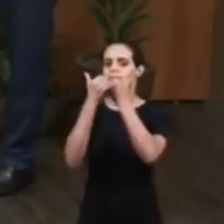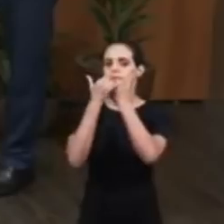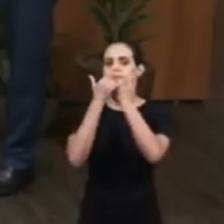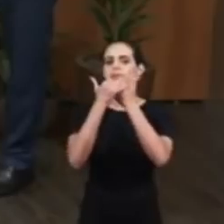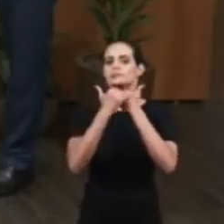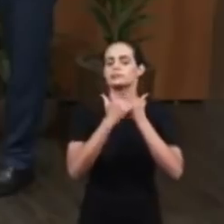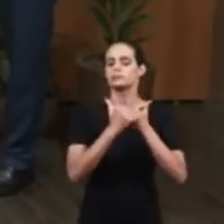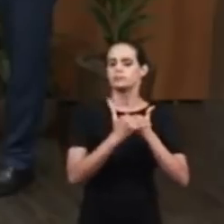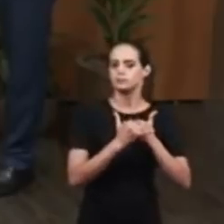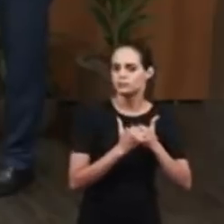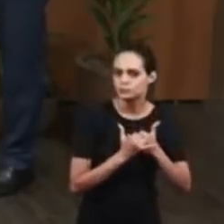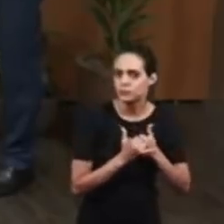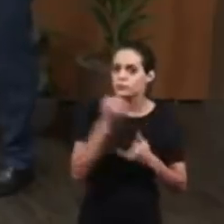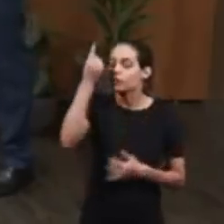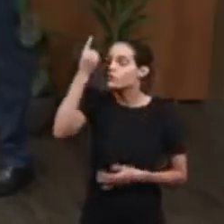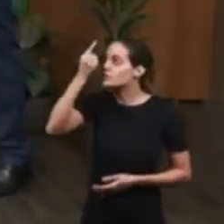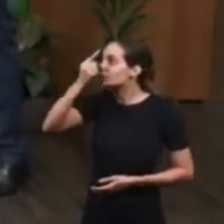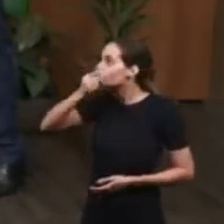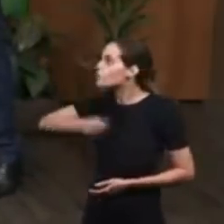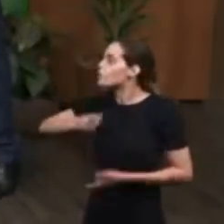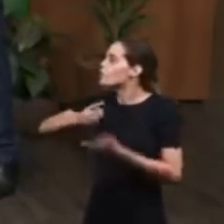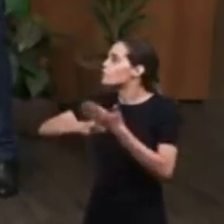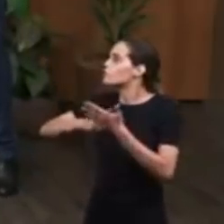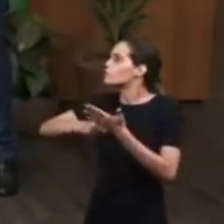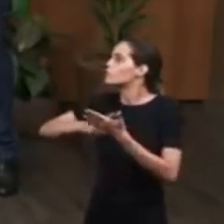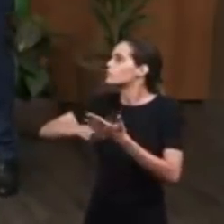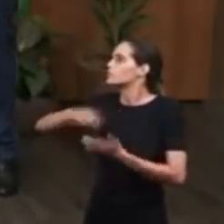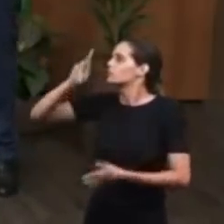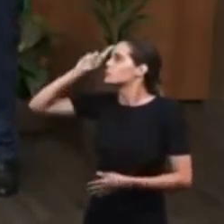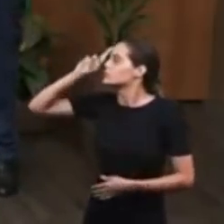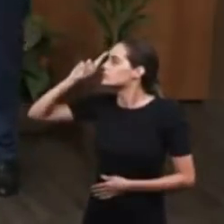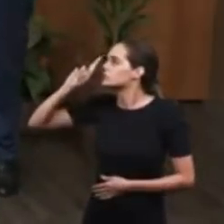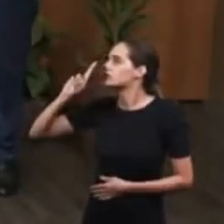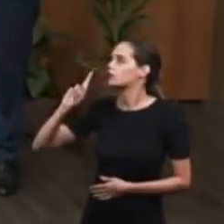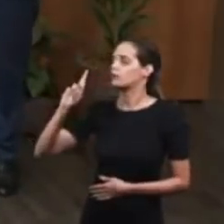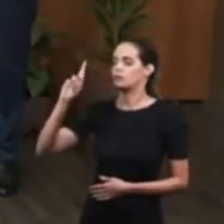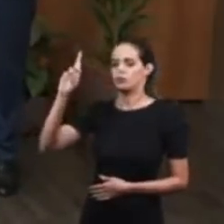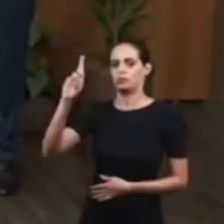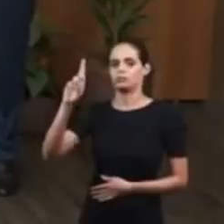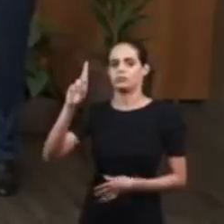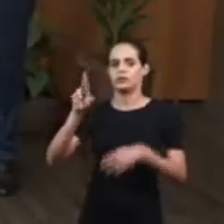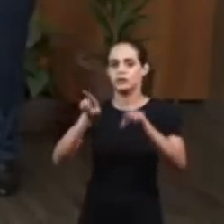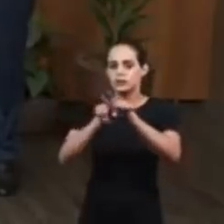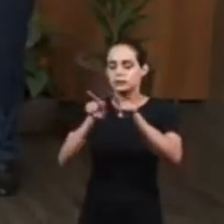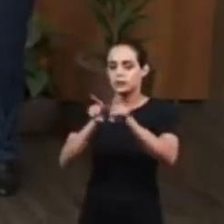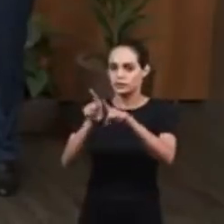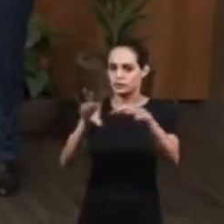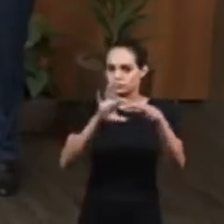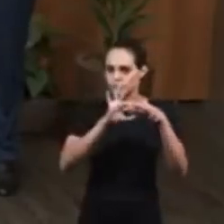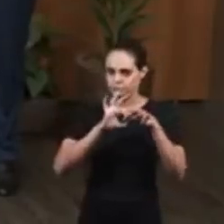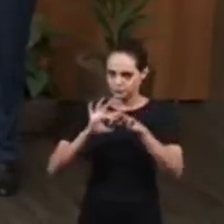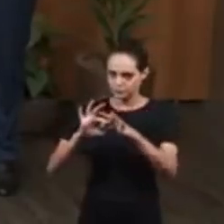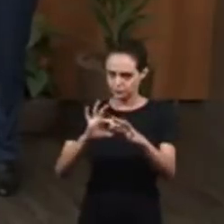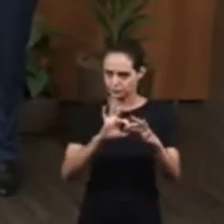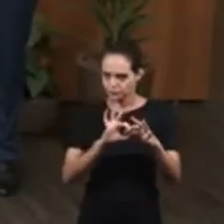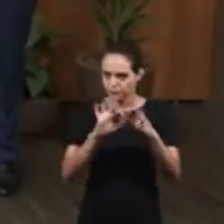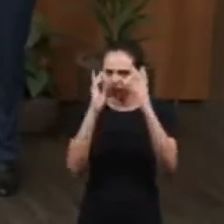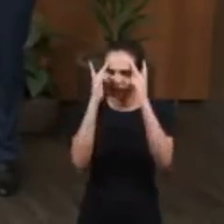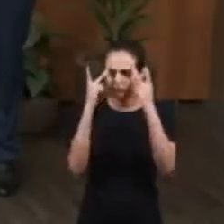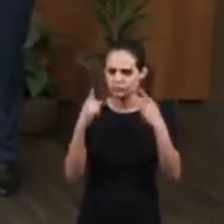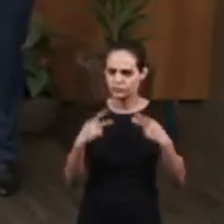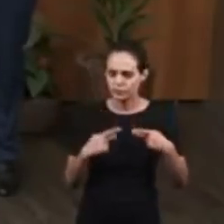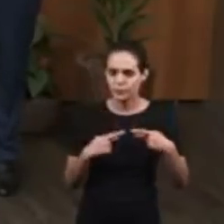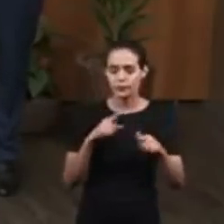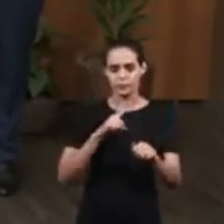Of forgiveness. Of reconciliation. And fellowship with him. When someone meets Jesus